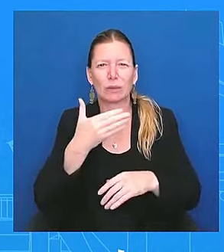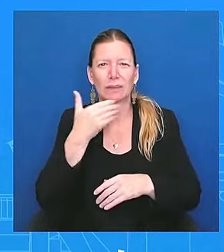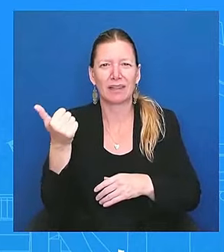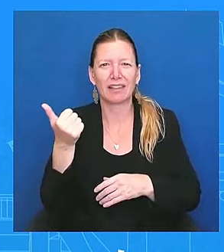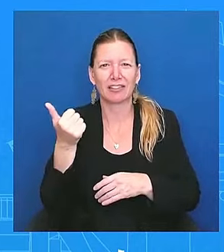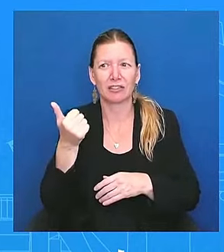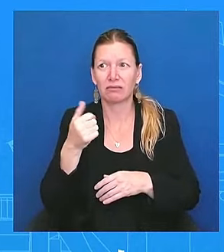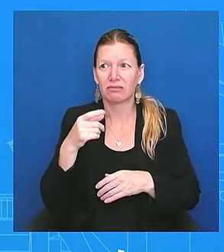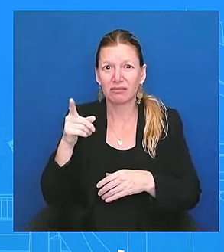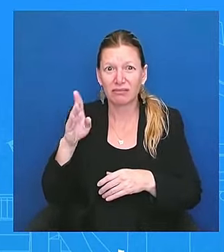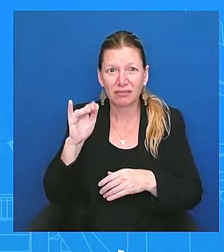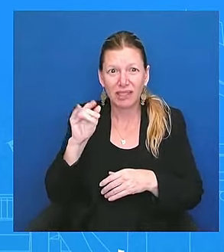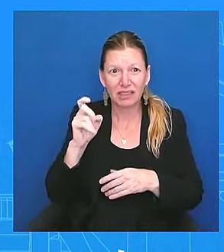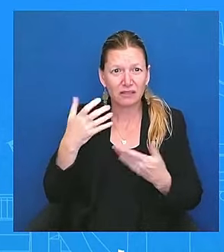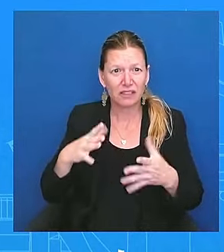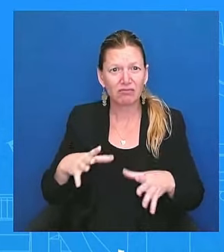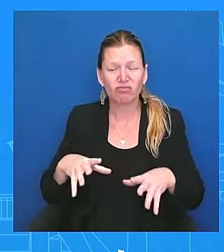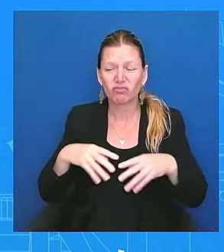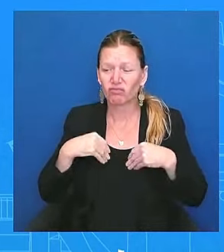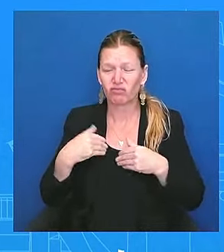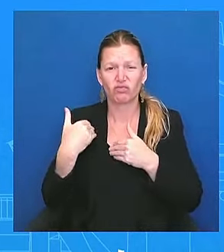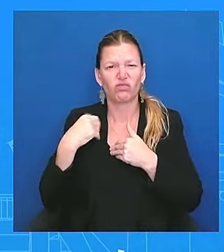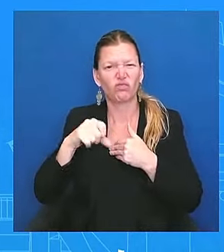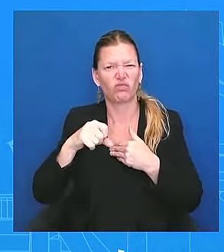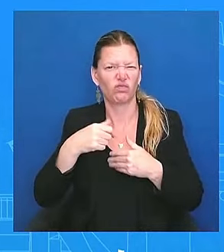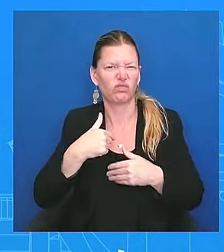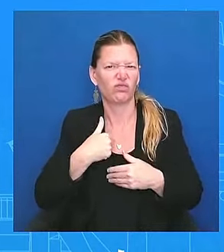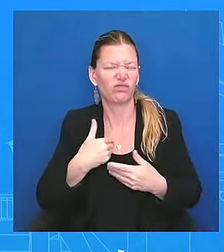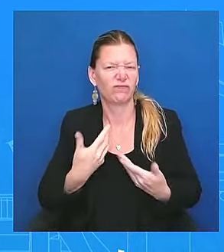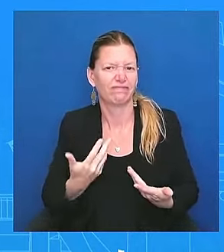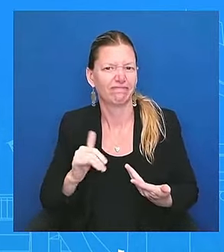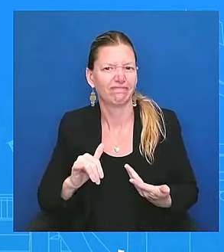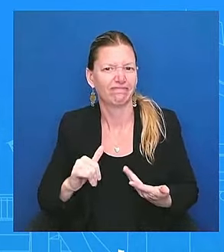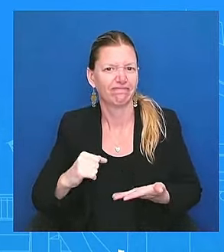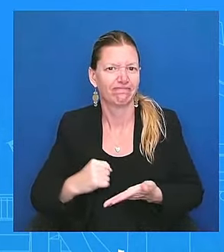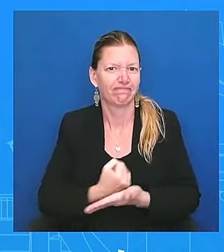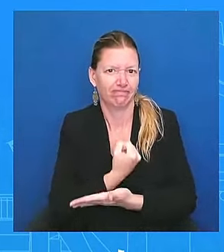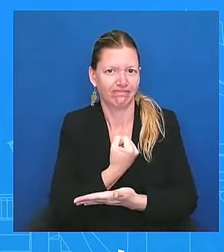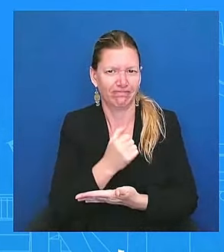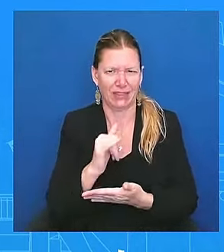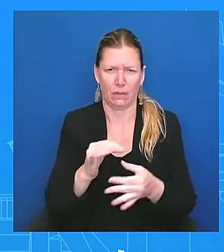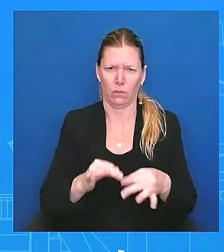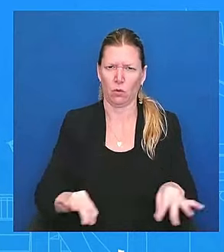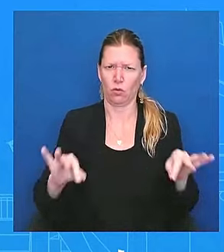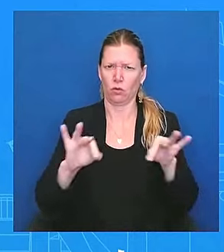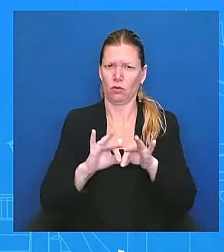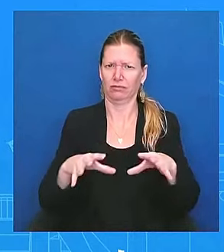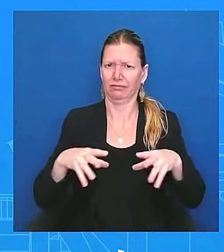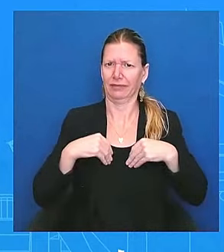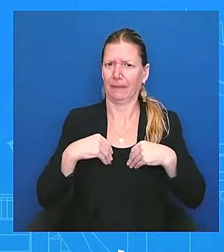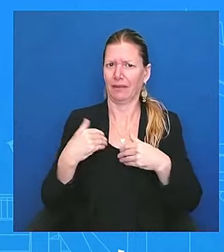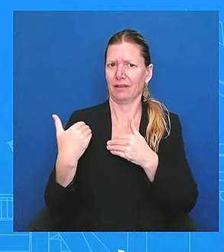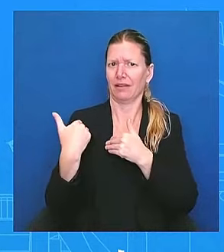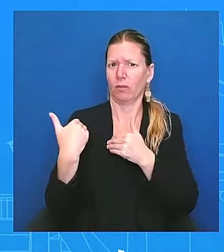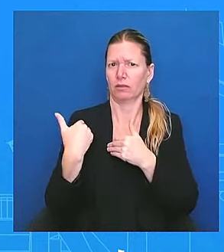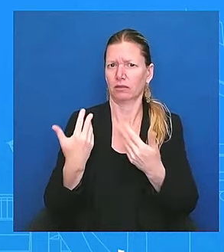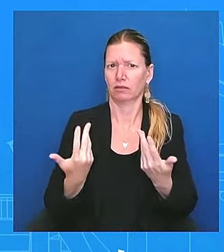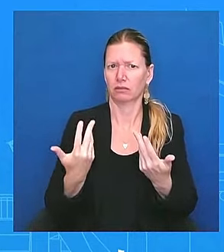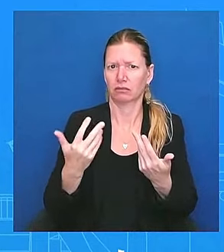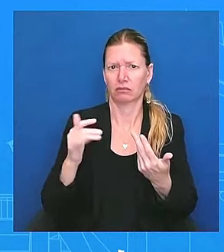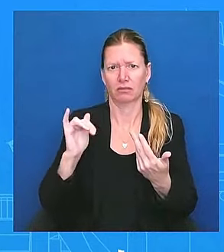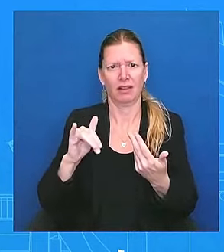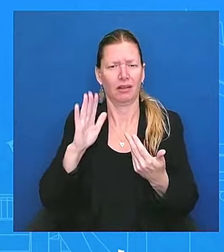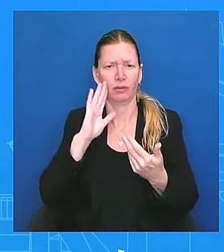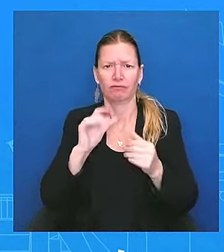going to continue to make a strong case for his agenda. And that's what you're going to see. Uh, and he was given an explanation and